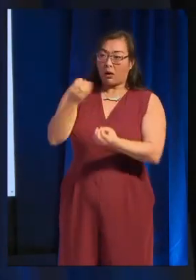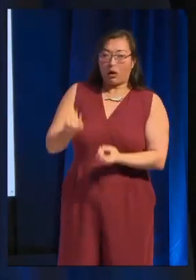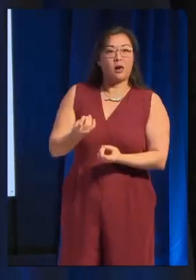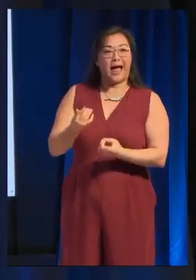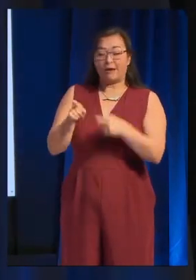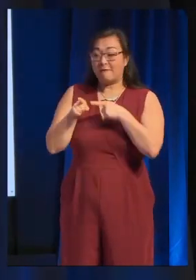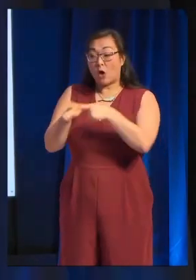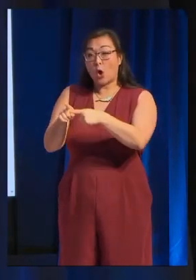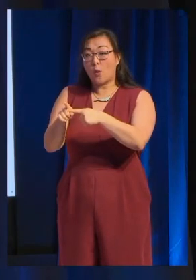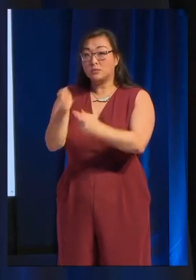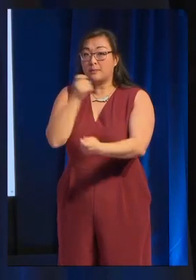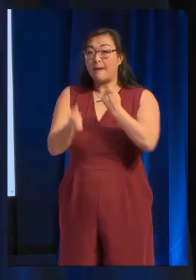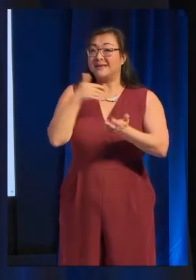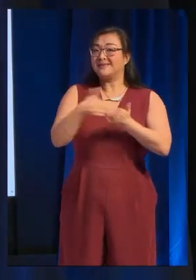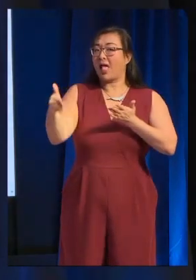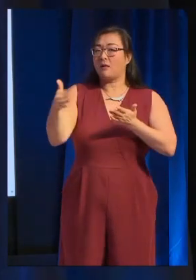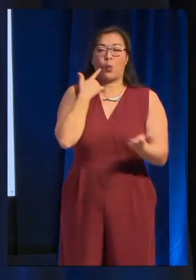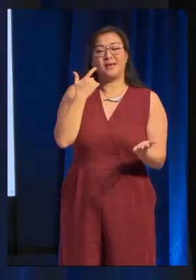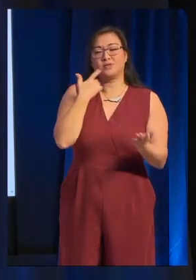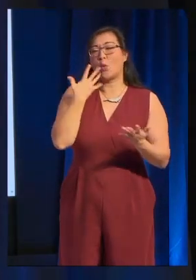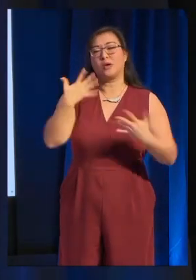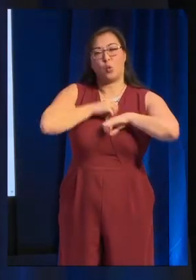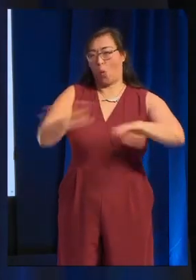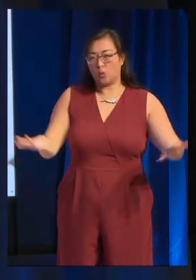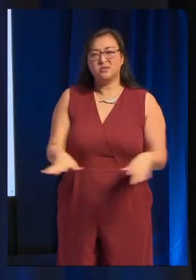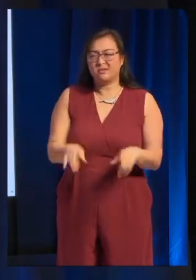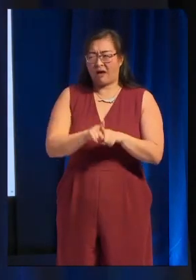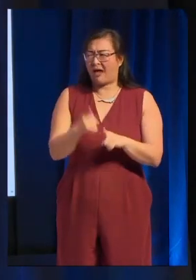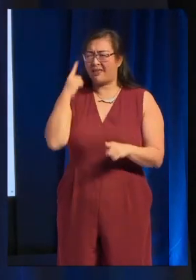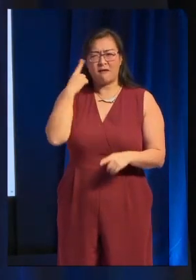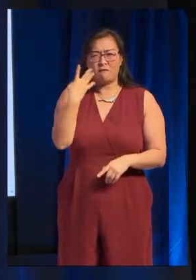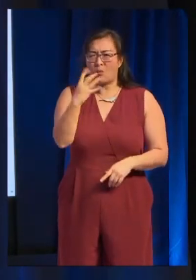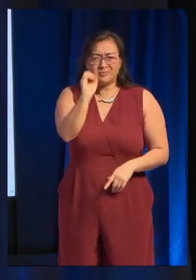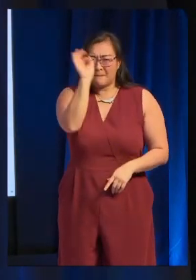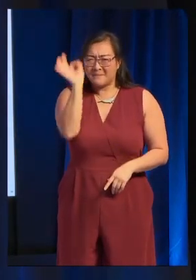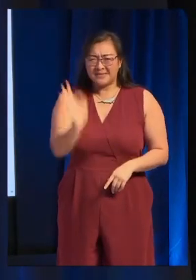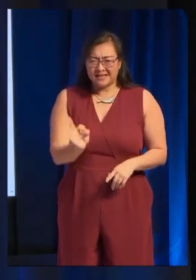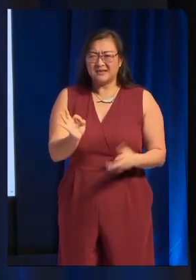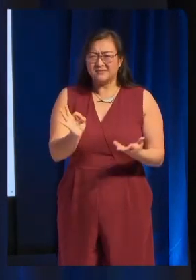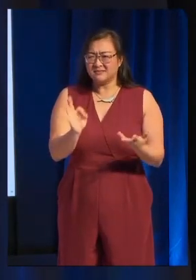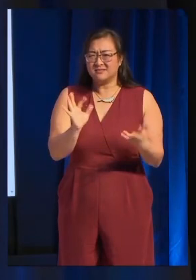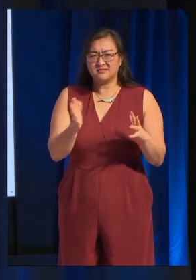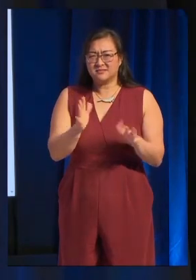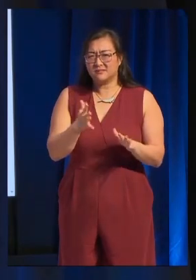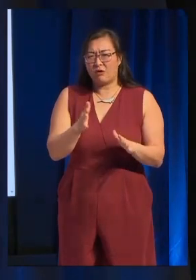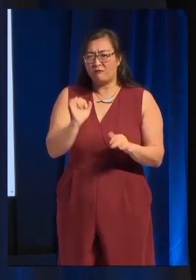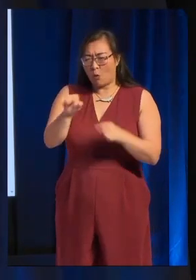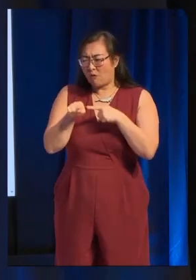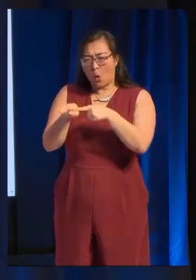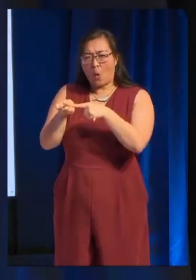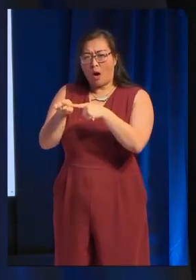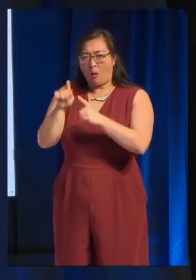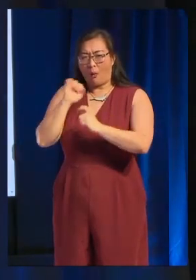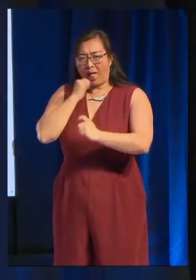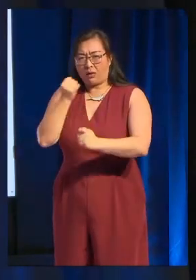reliably to sales at launch. Like 40%, I think. The stat I had was 40% of your follower count at launch will